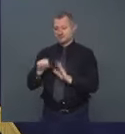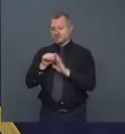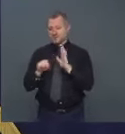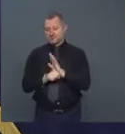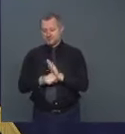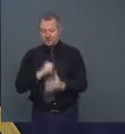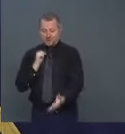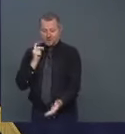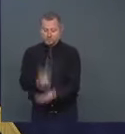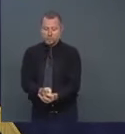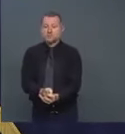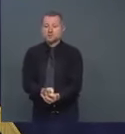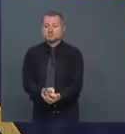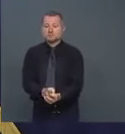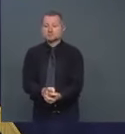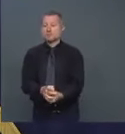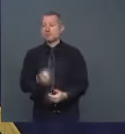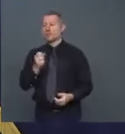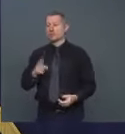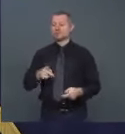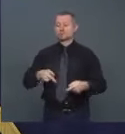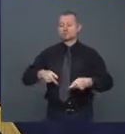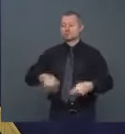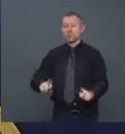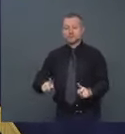permission to take those actions.